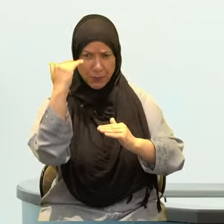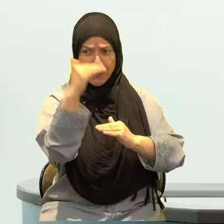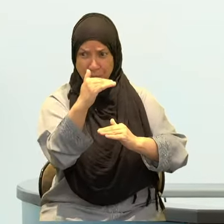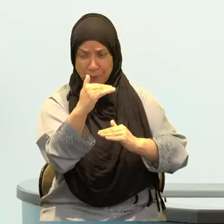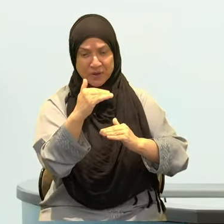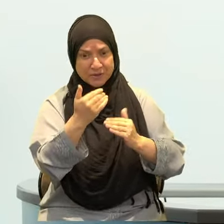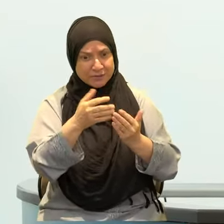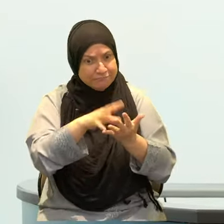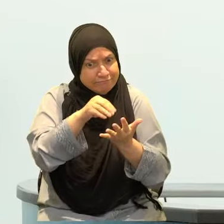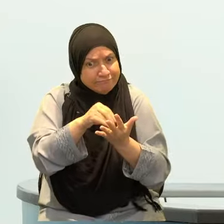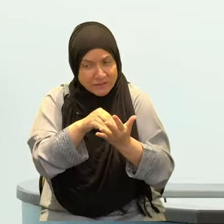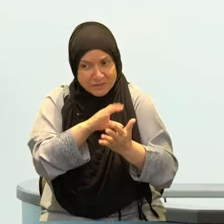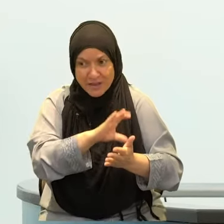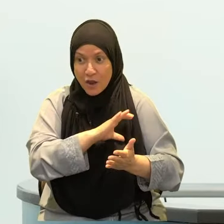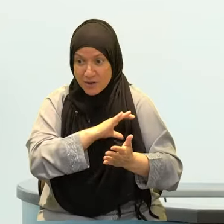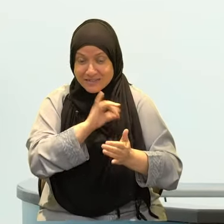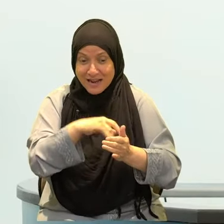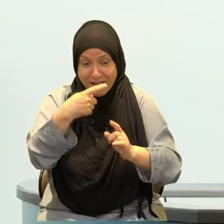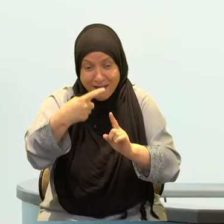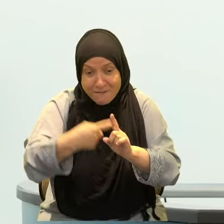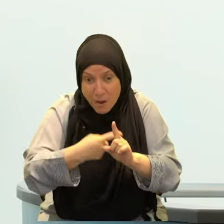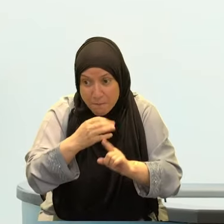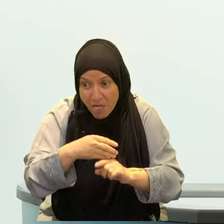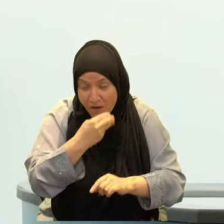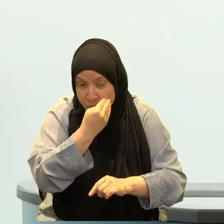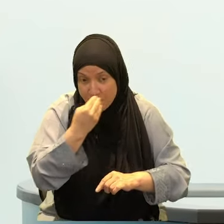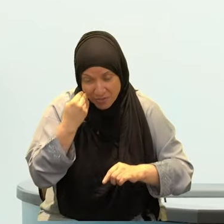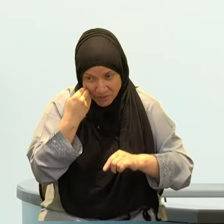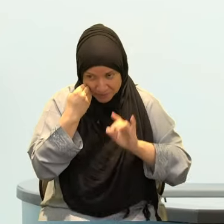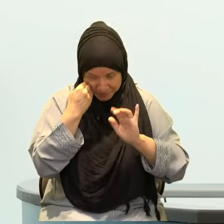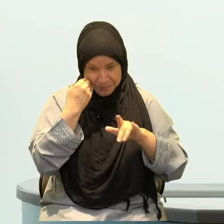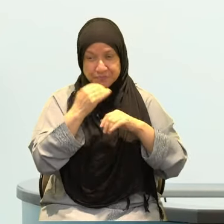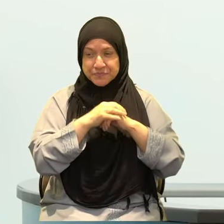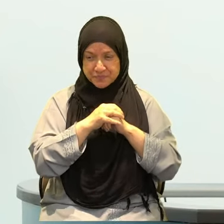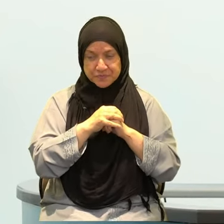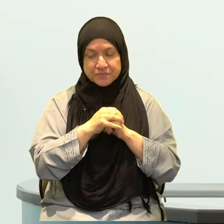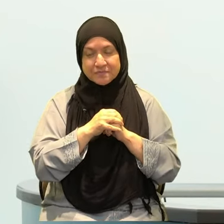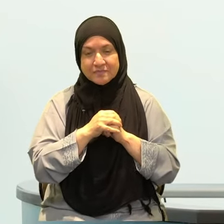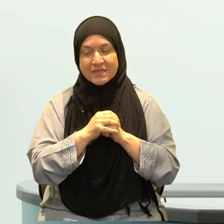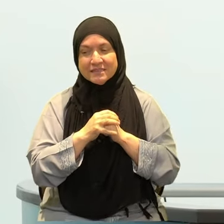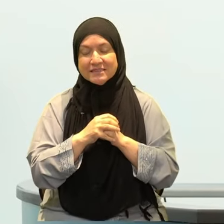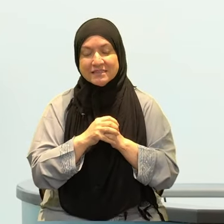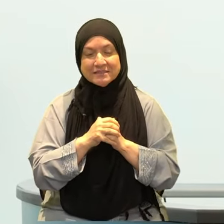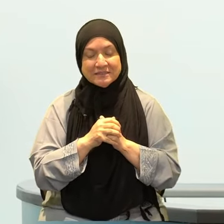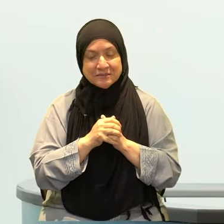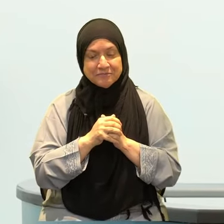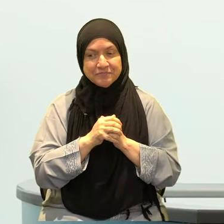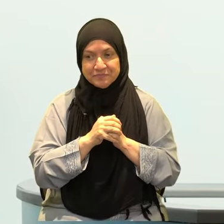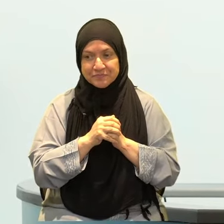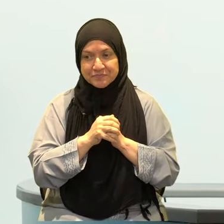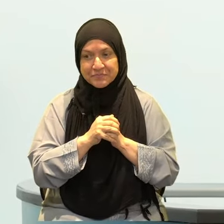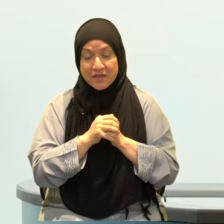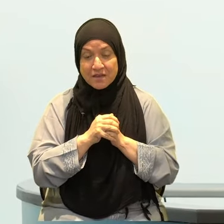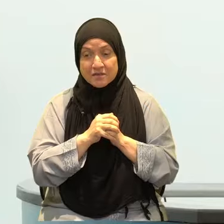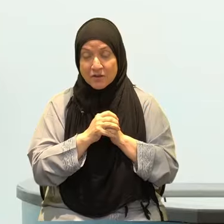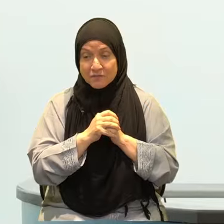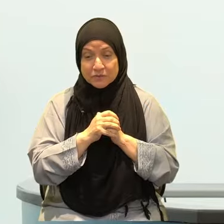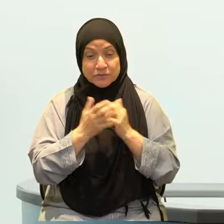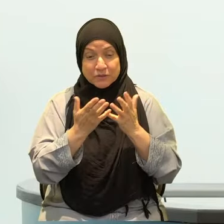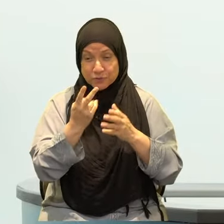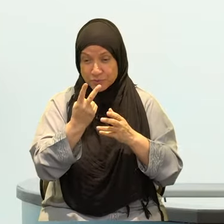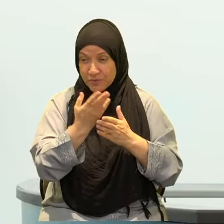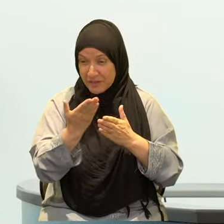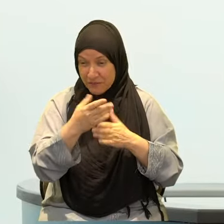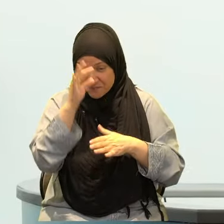Deen and khuluq, as the Prophet would put them next to each other, faith and character. What are the measures of the increase of your